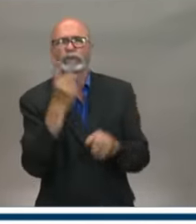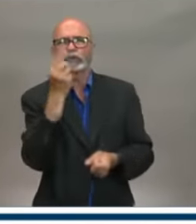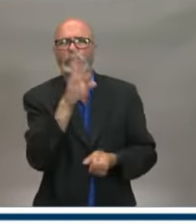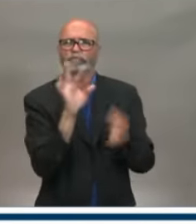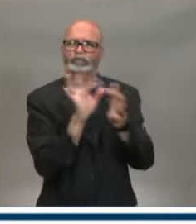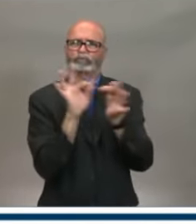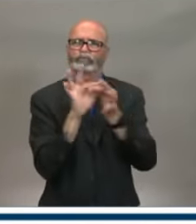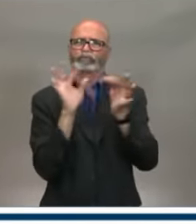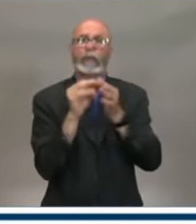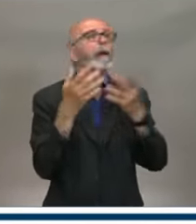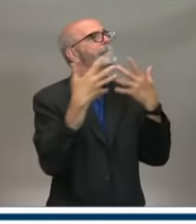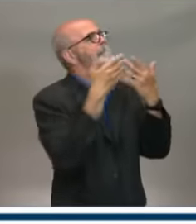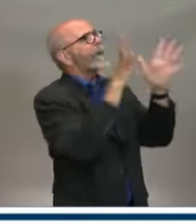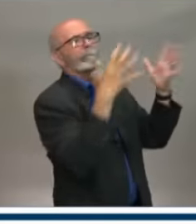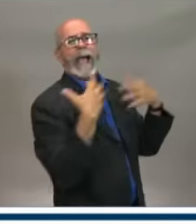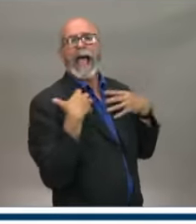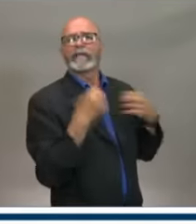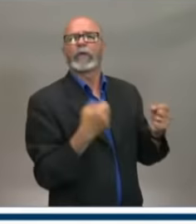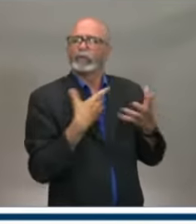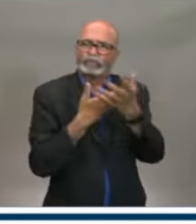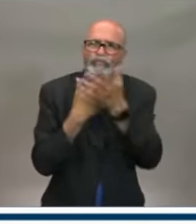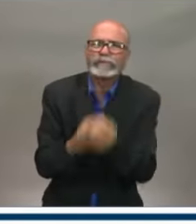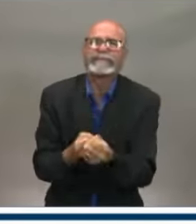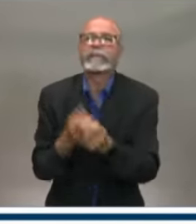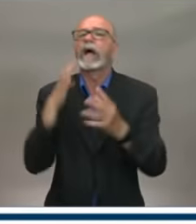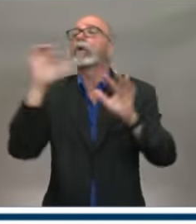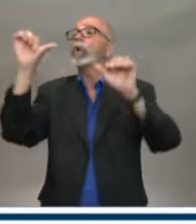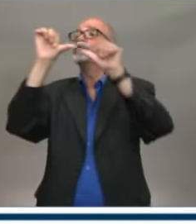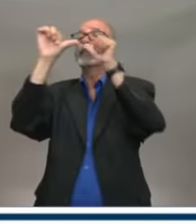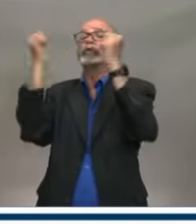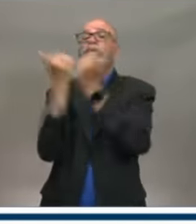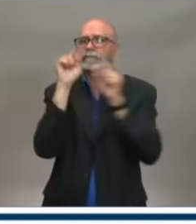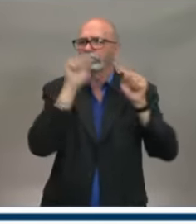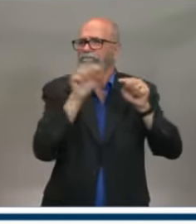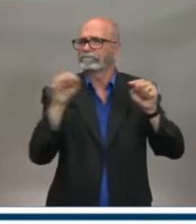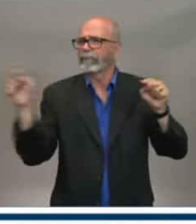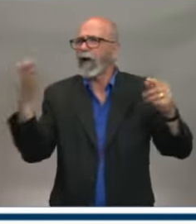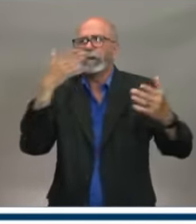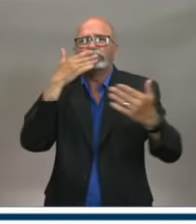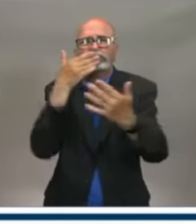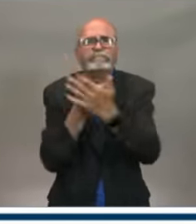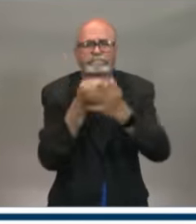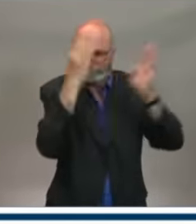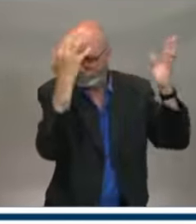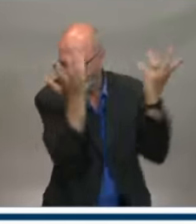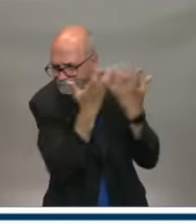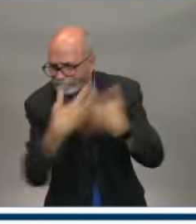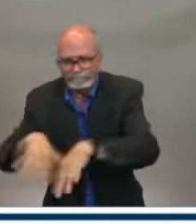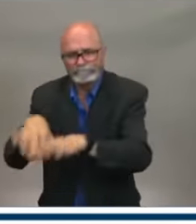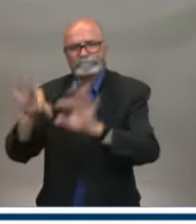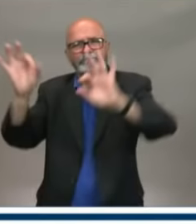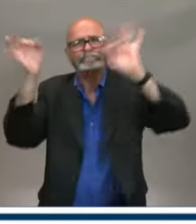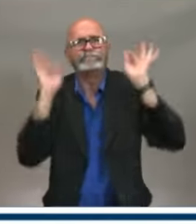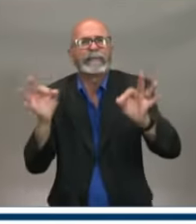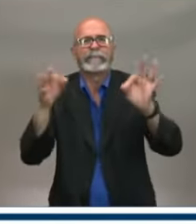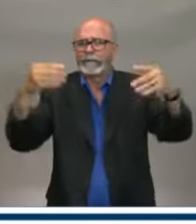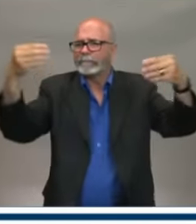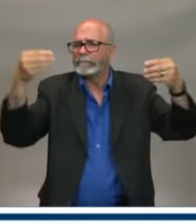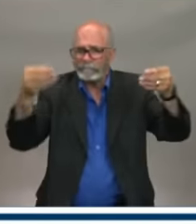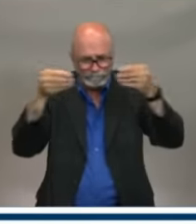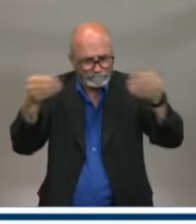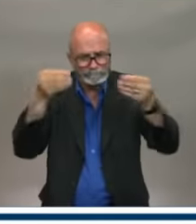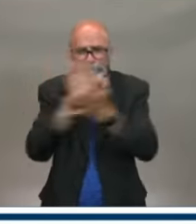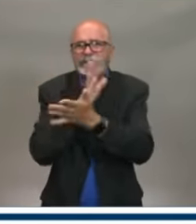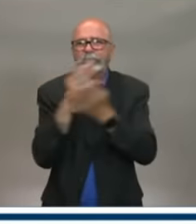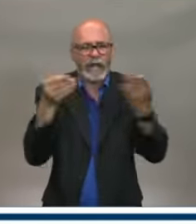your associations who have brought forward some very solid plans. And I have faith in all of you. Many of you are doing it already,